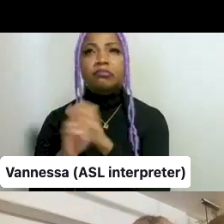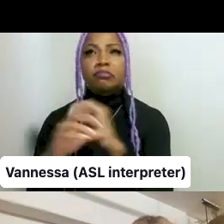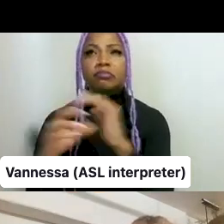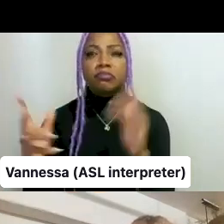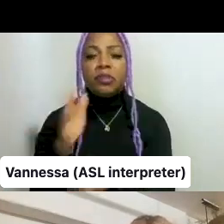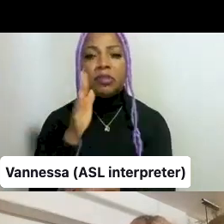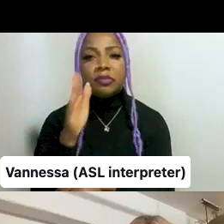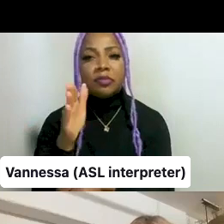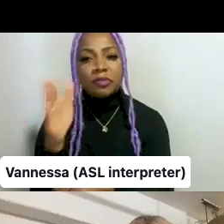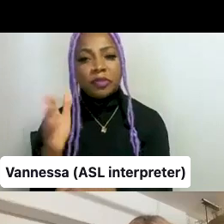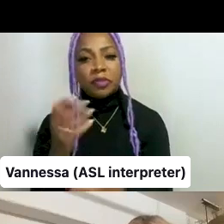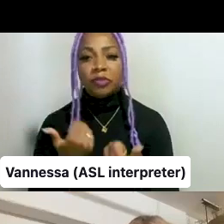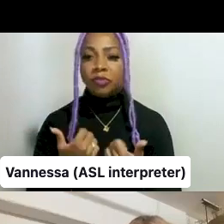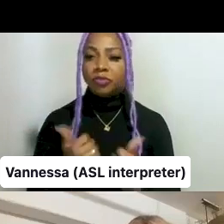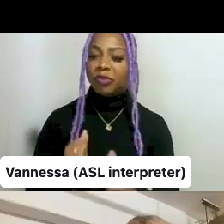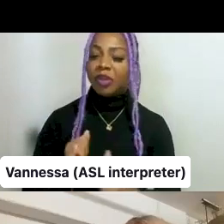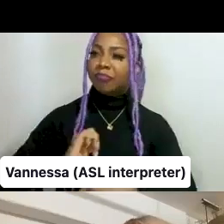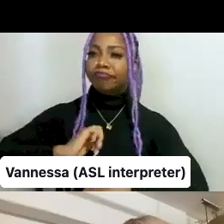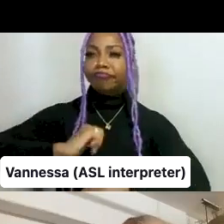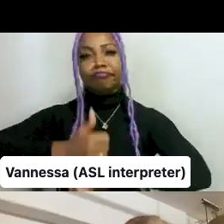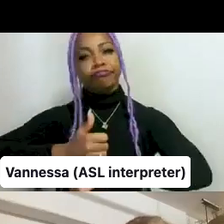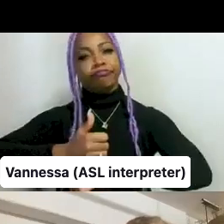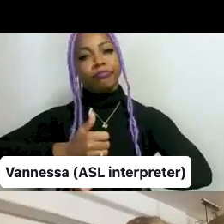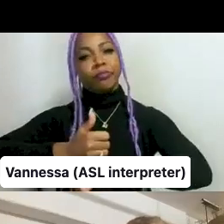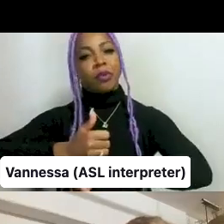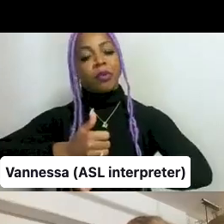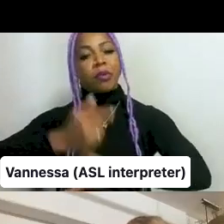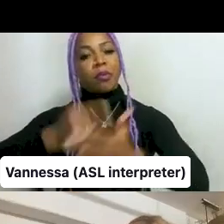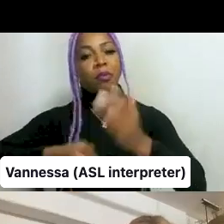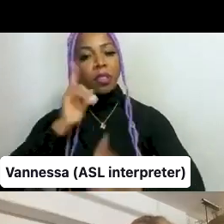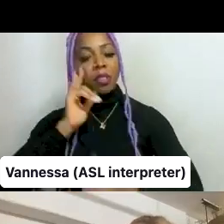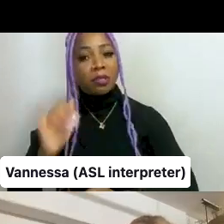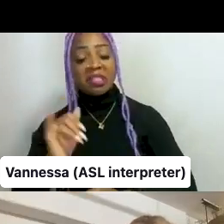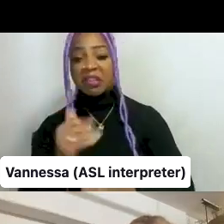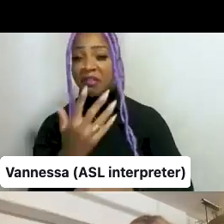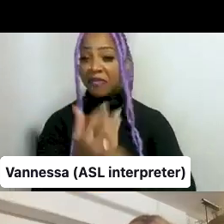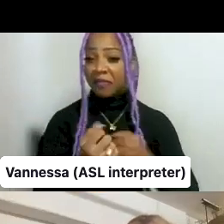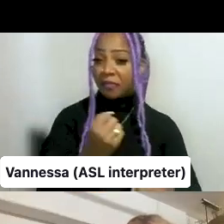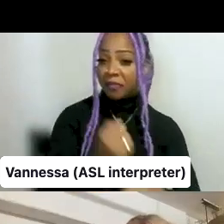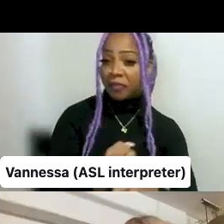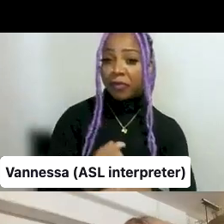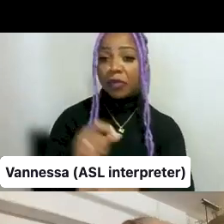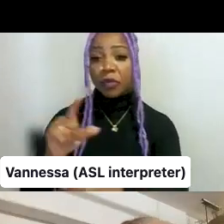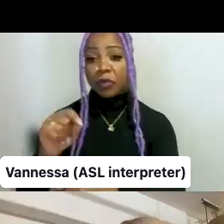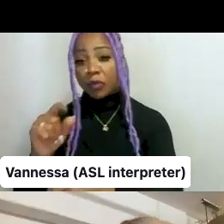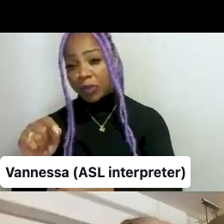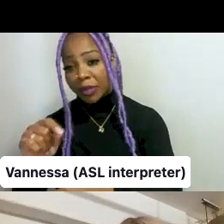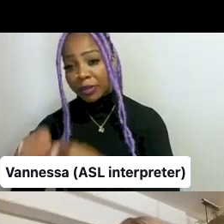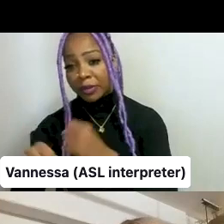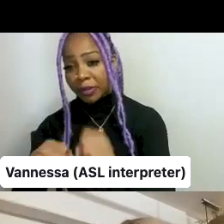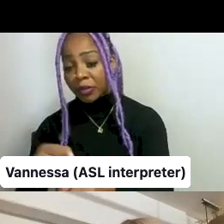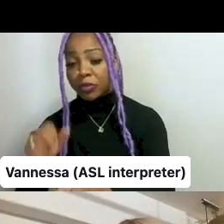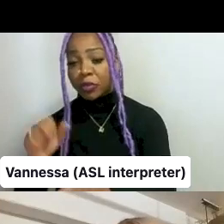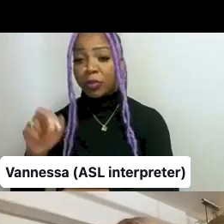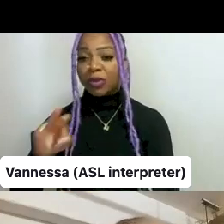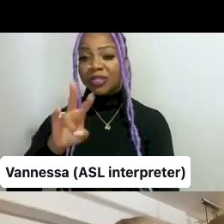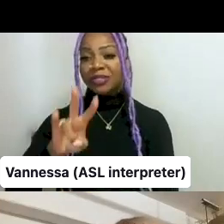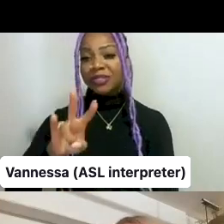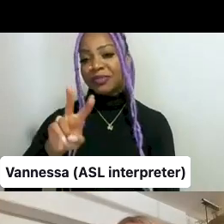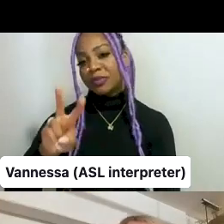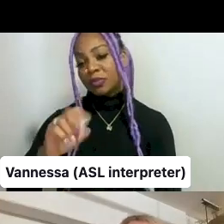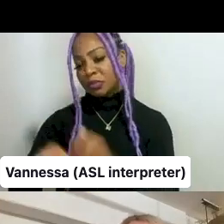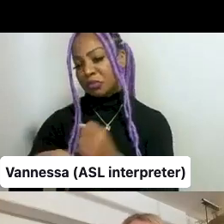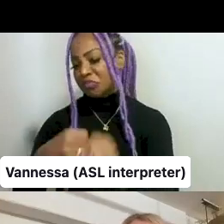try to establish what future you envision in five years, in 20 years, or in 72 years, and you can pick,